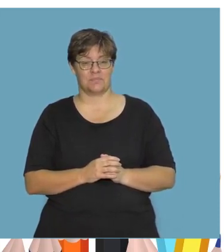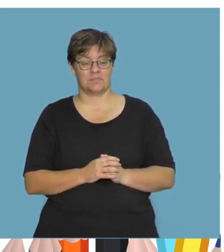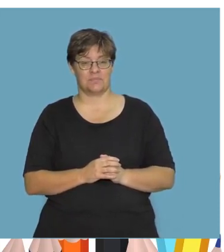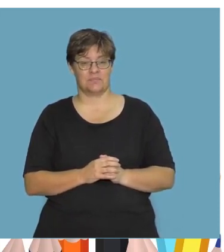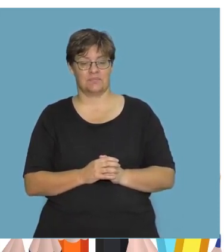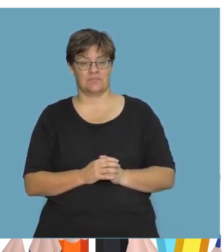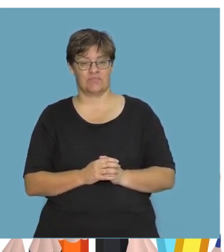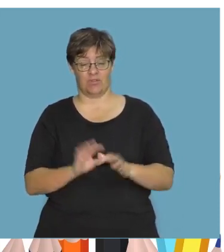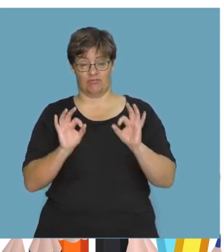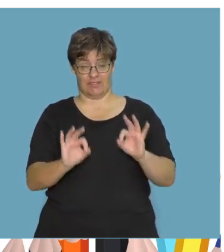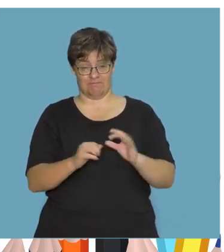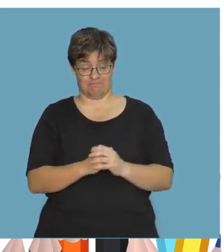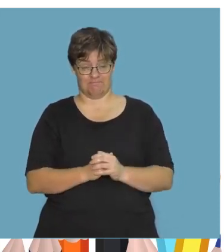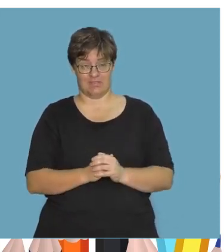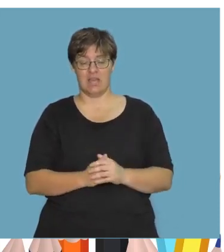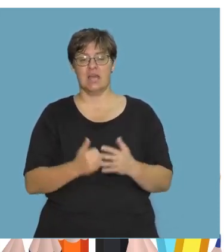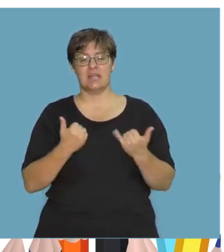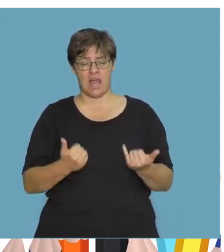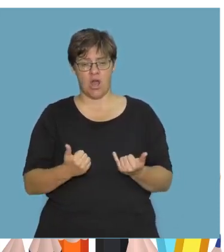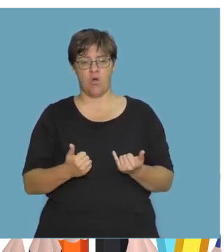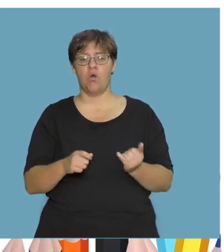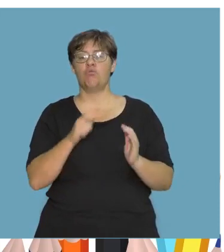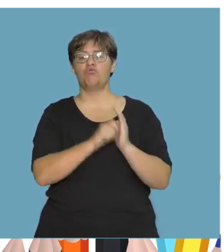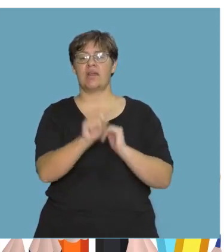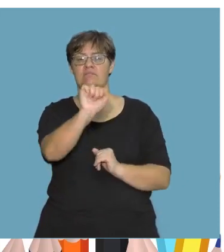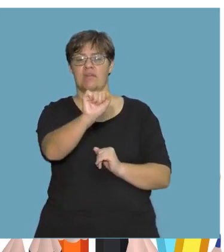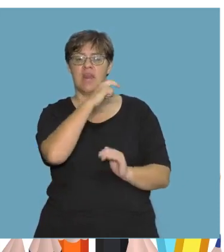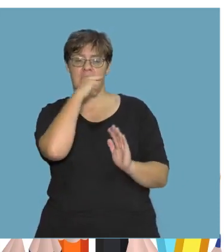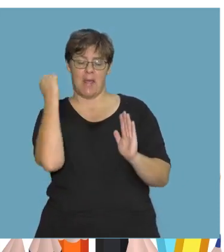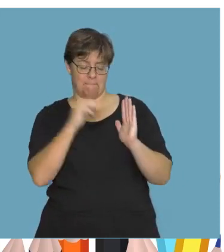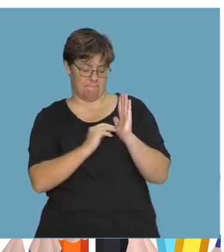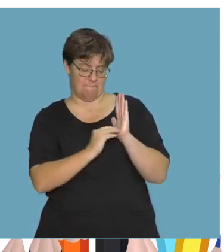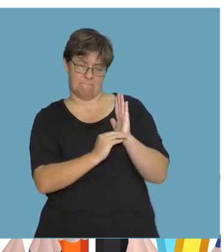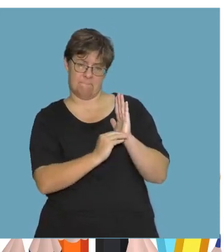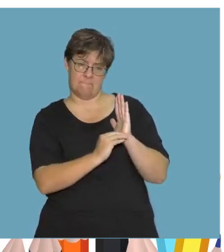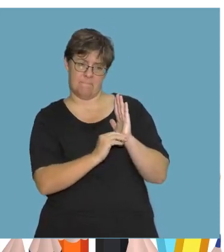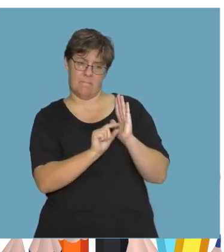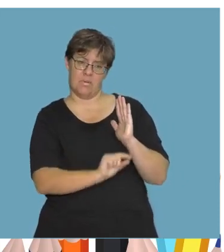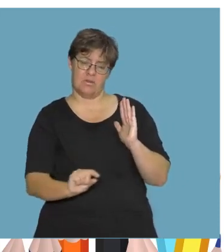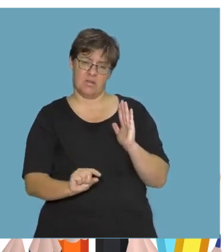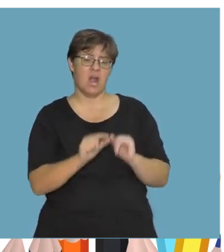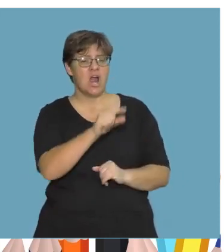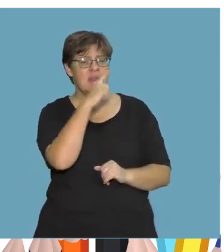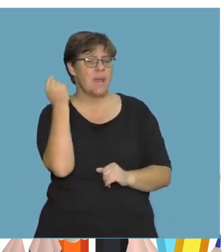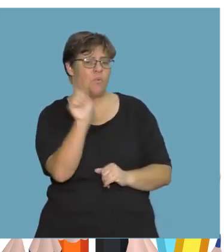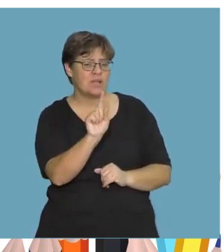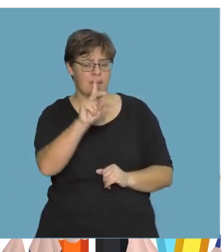Great! Now write the little girl's name at the bottom of your picture. Her name is Pam.